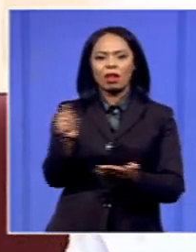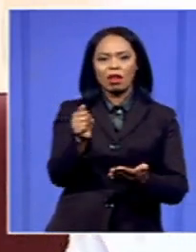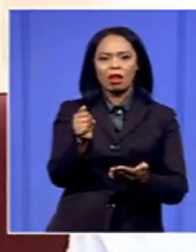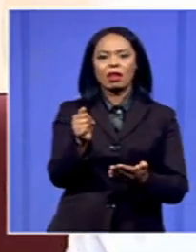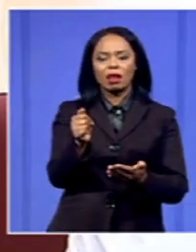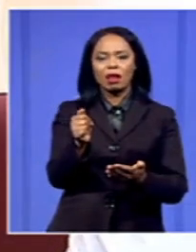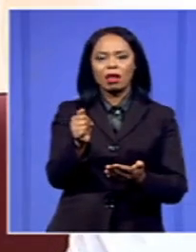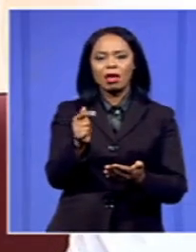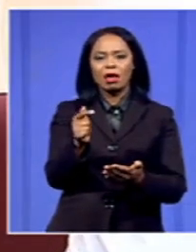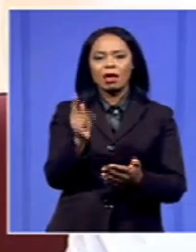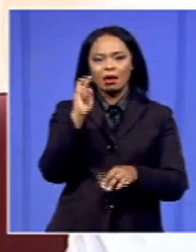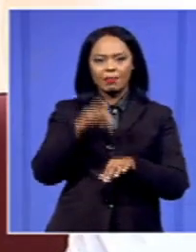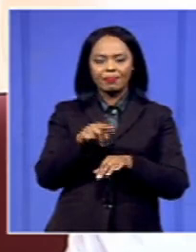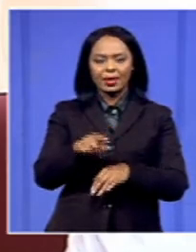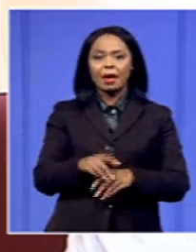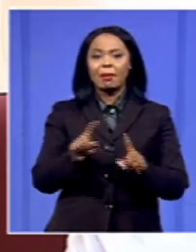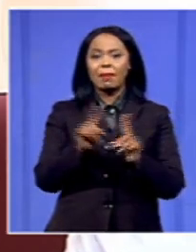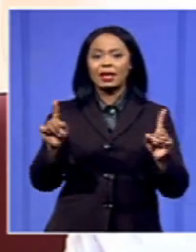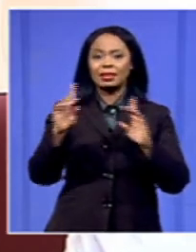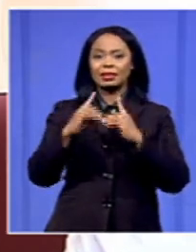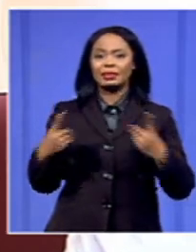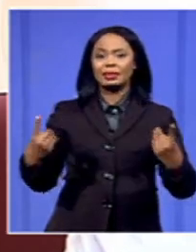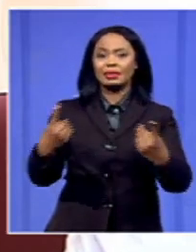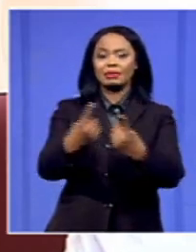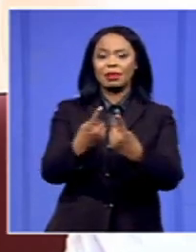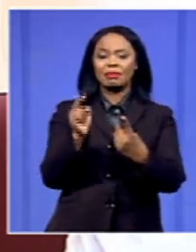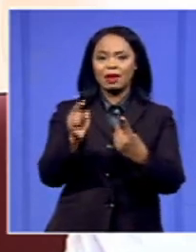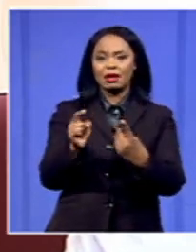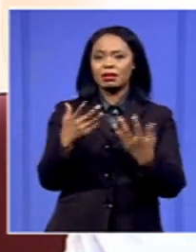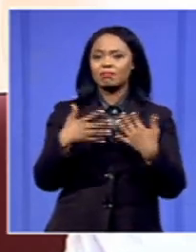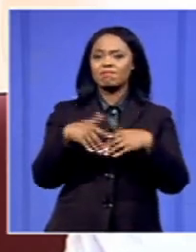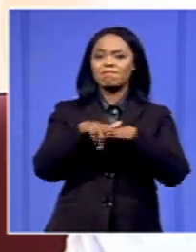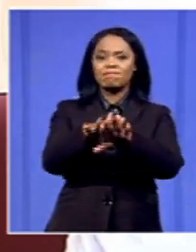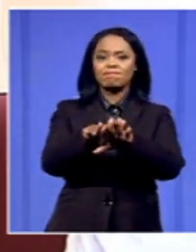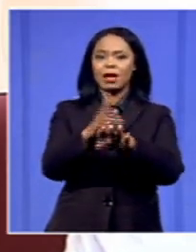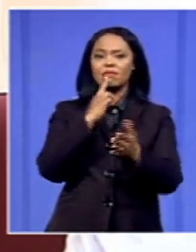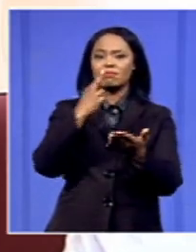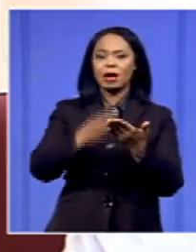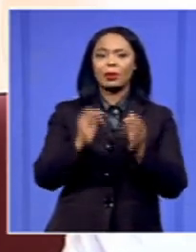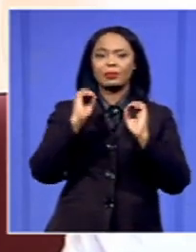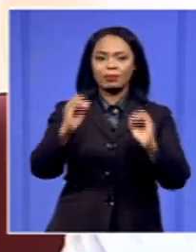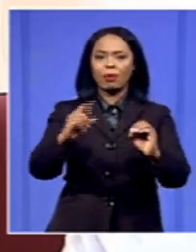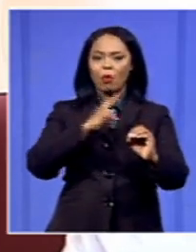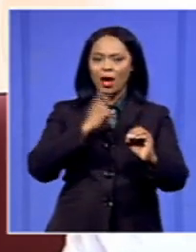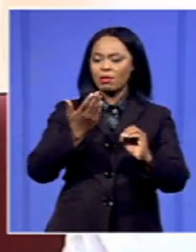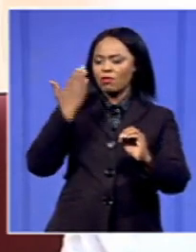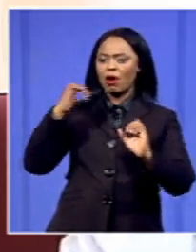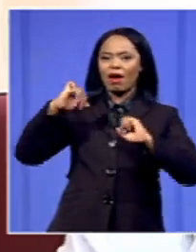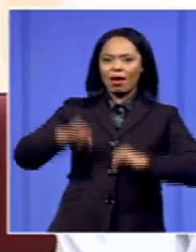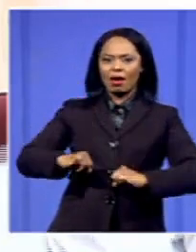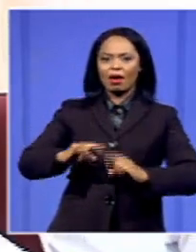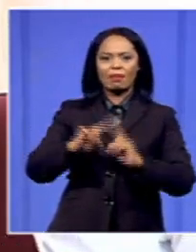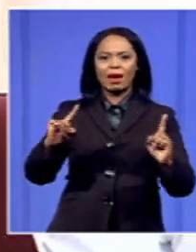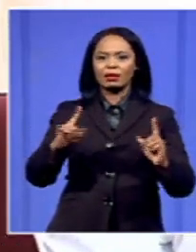But to our surprise, the department did not implement this as agreed. They then